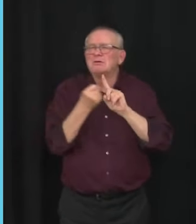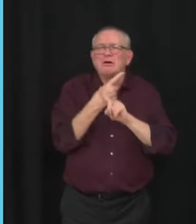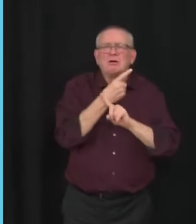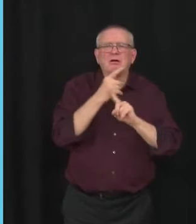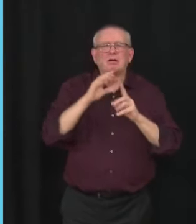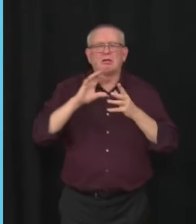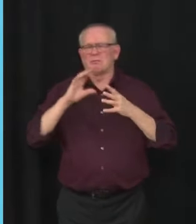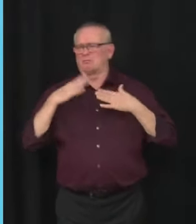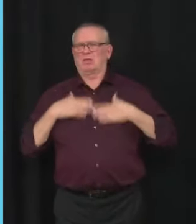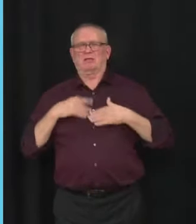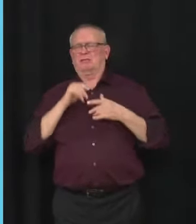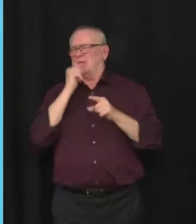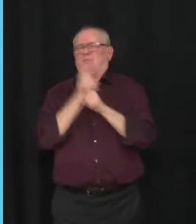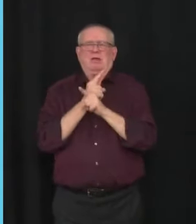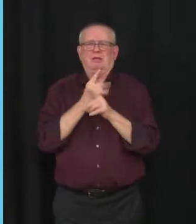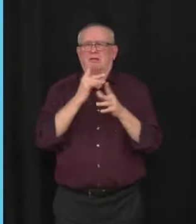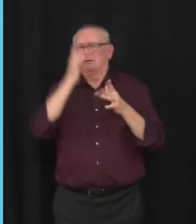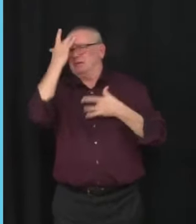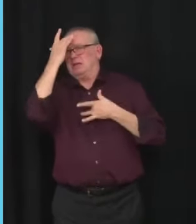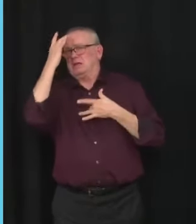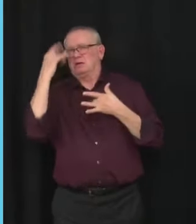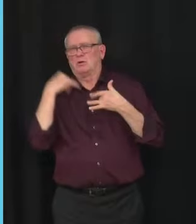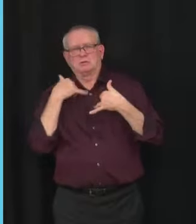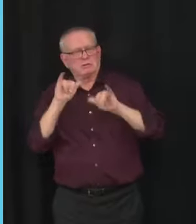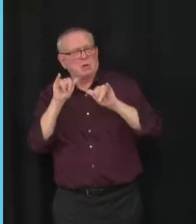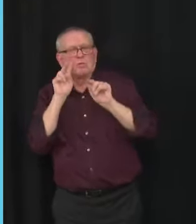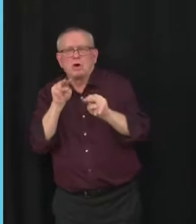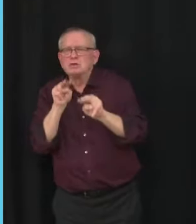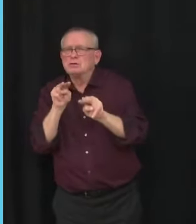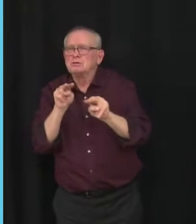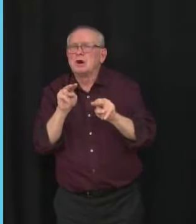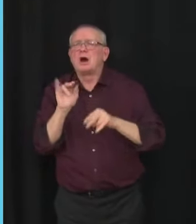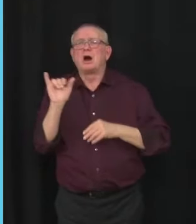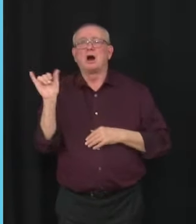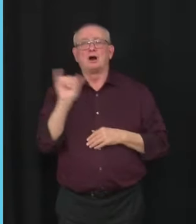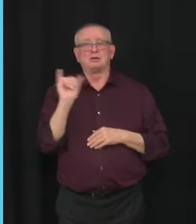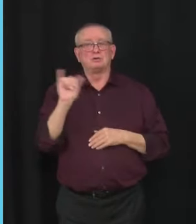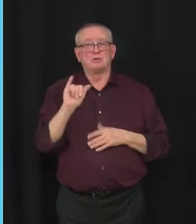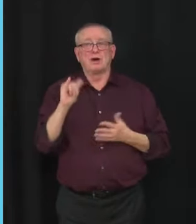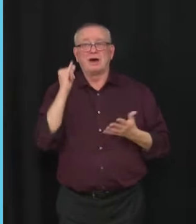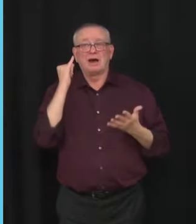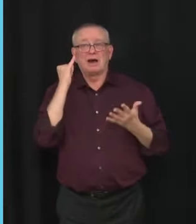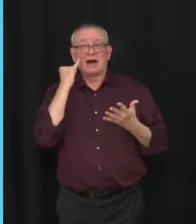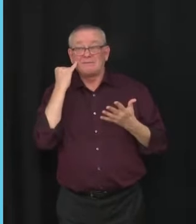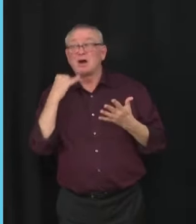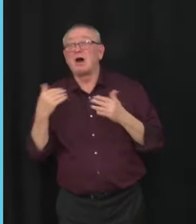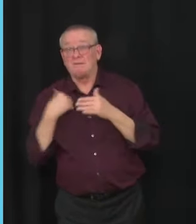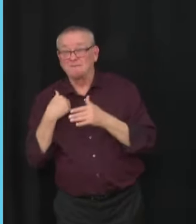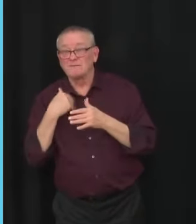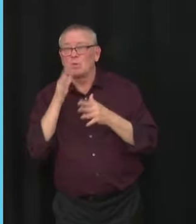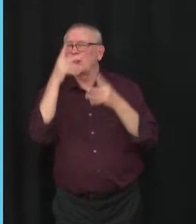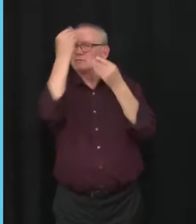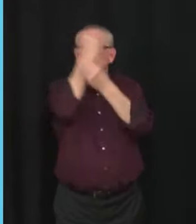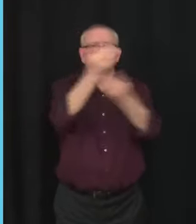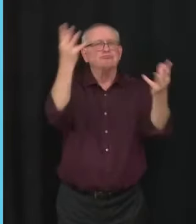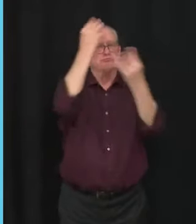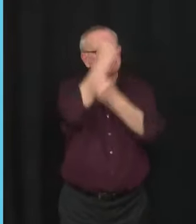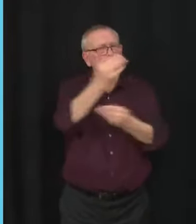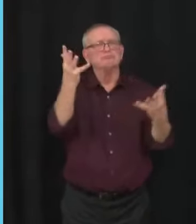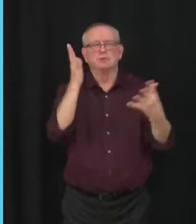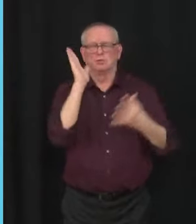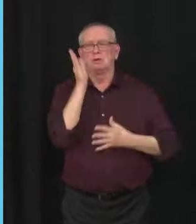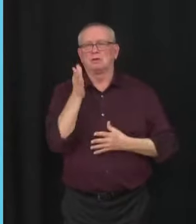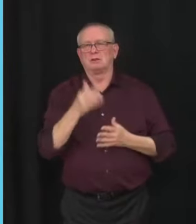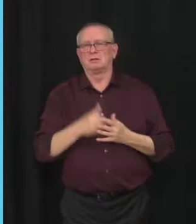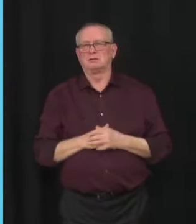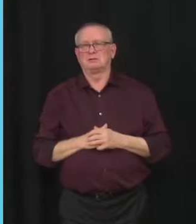publicly as we have been doing since our vaccination program began. As a parent of children in this age range, I join in